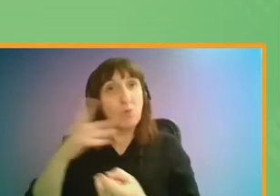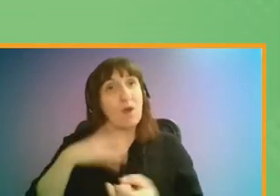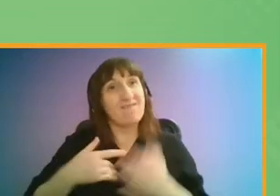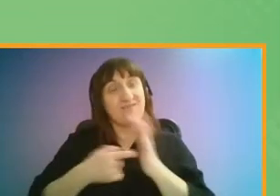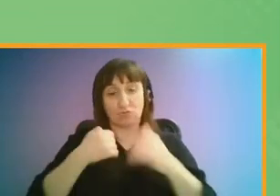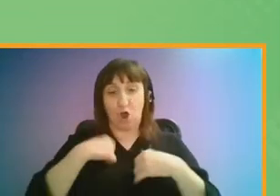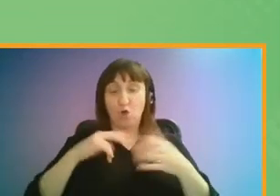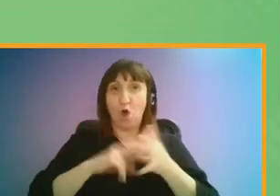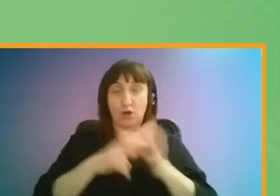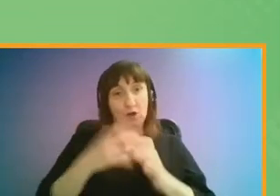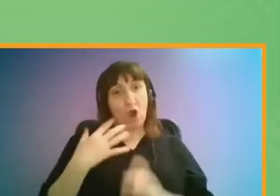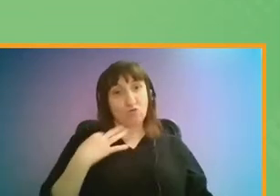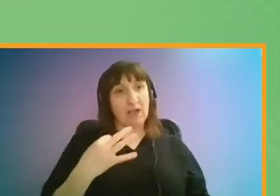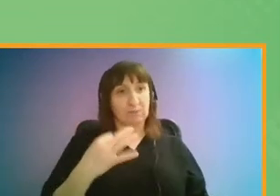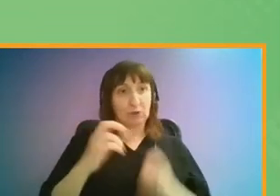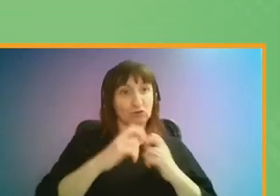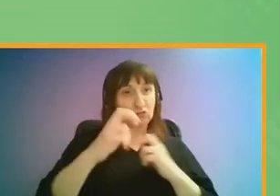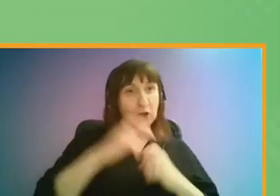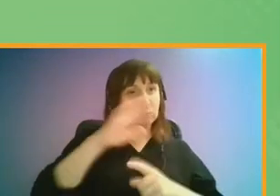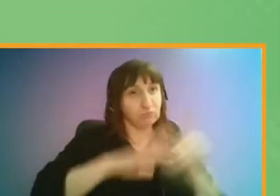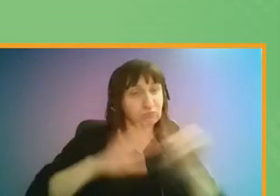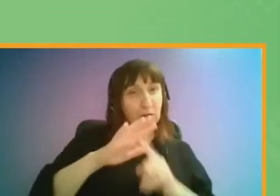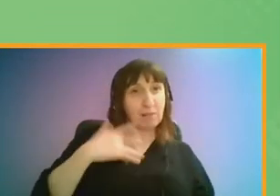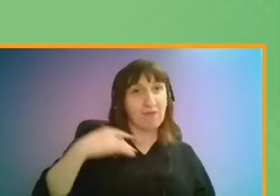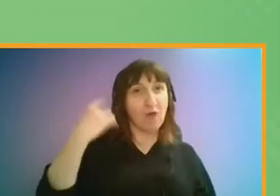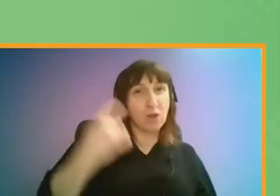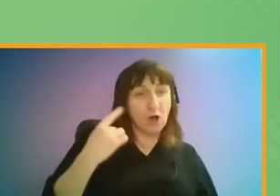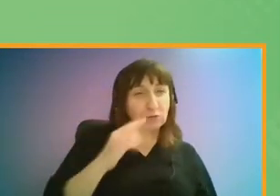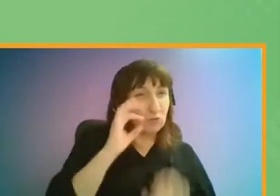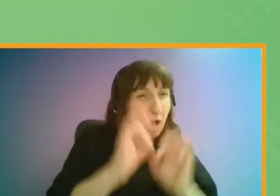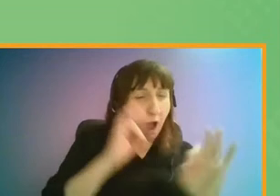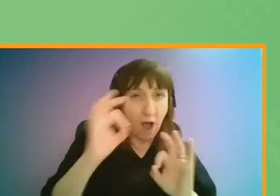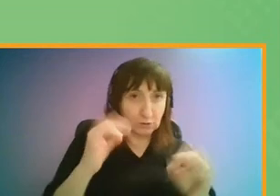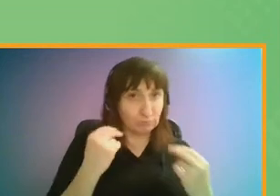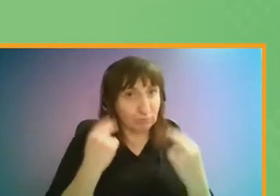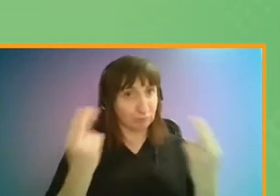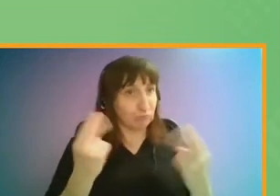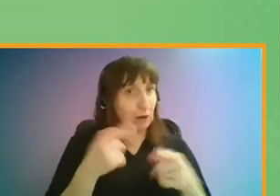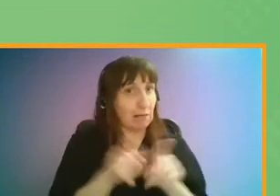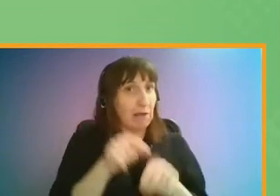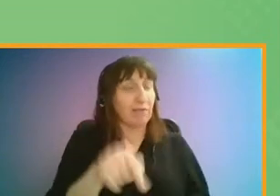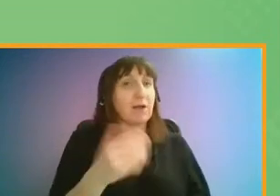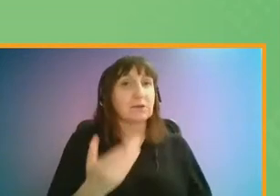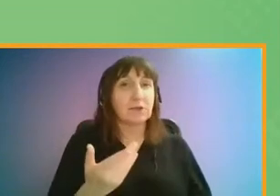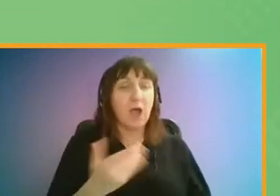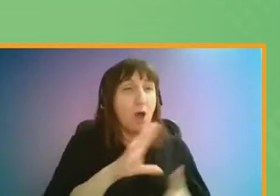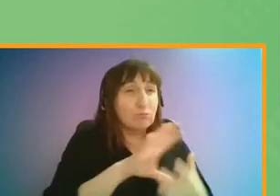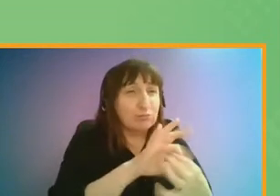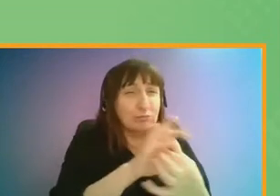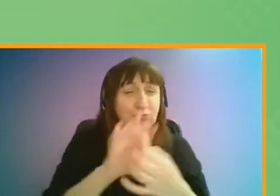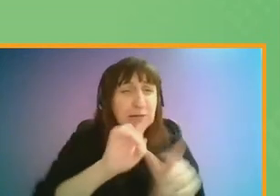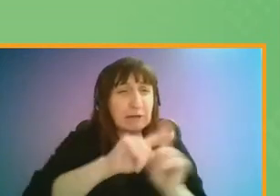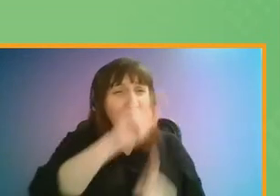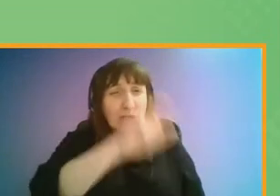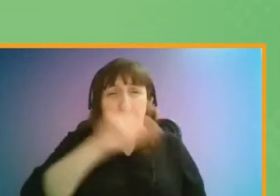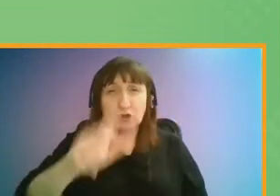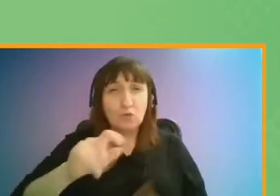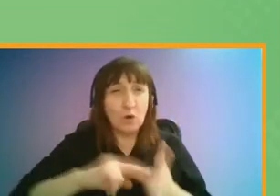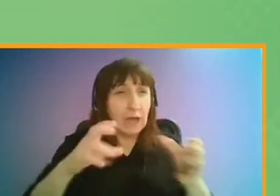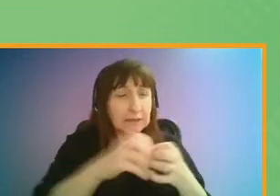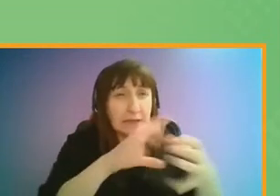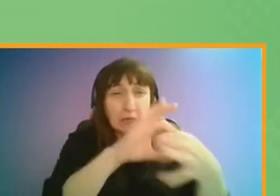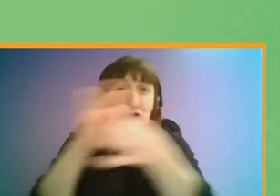organisation representing transport users in London, to start asking these questions. We reached out to a wide range of individuals and organisations,